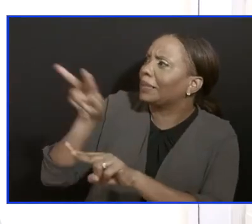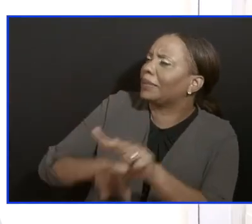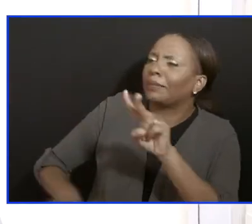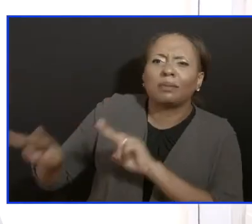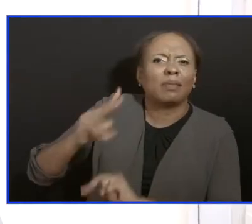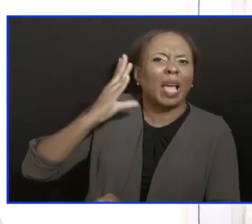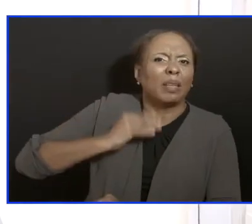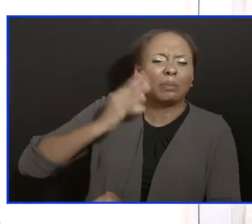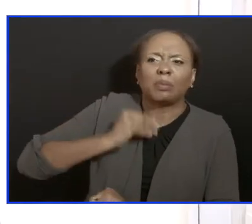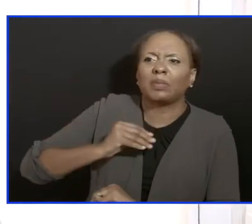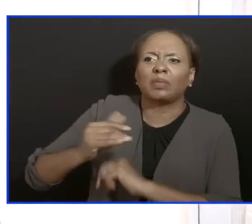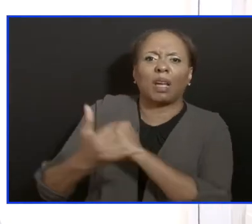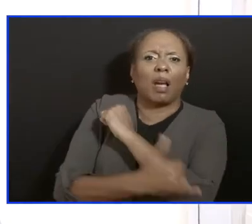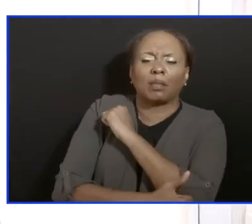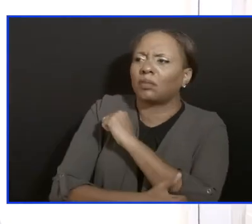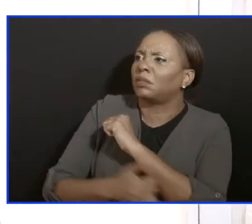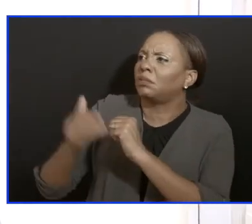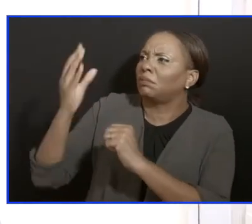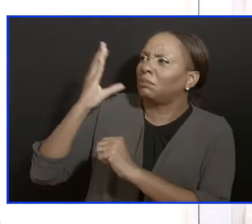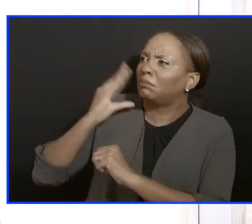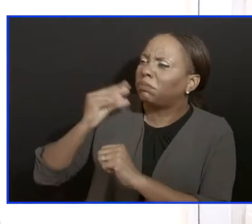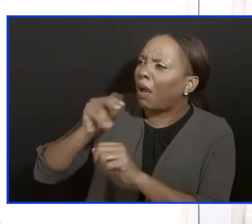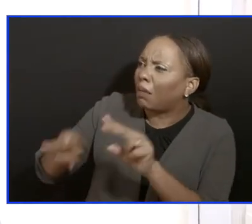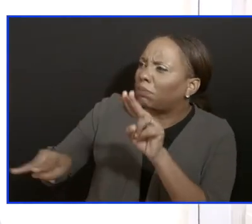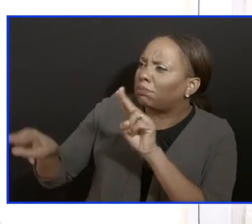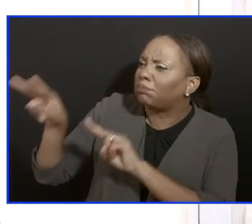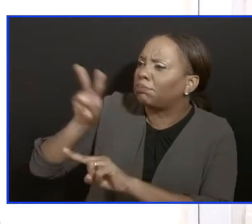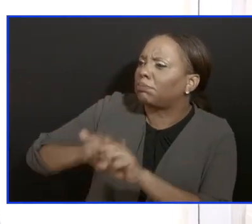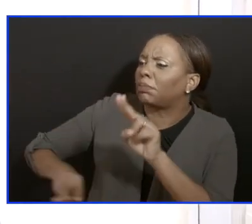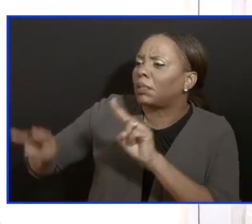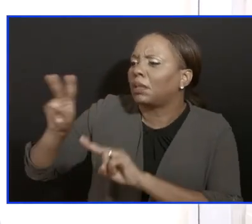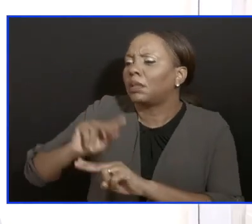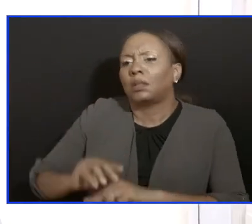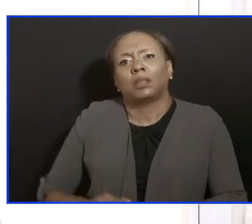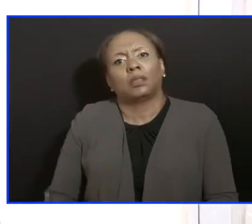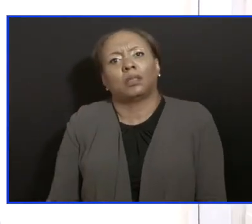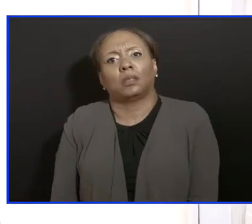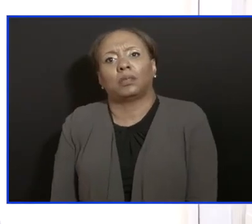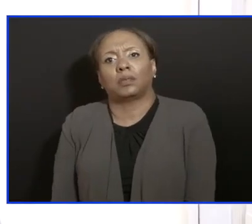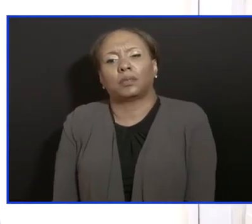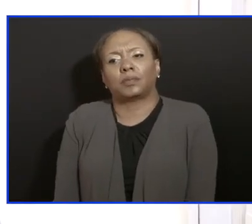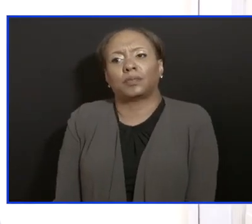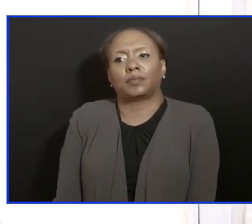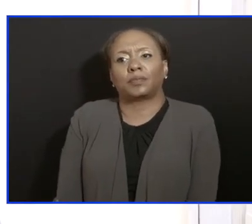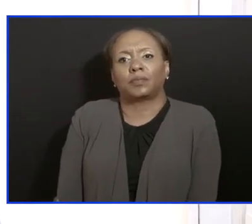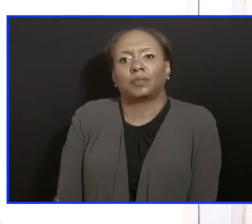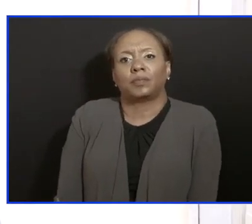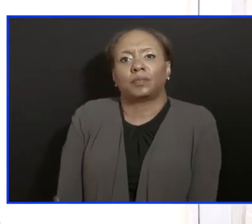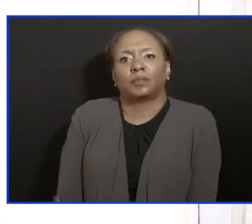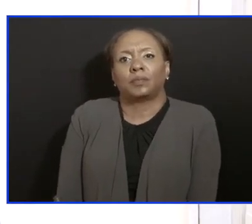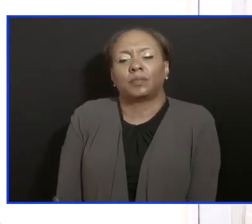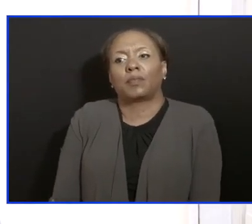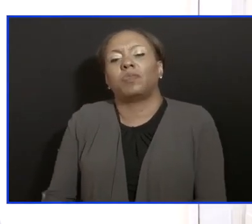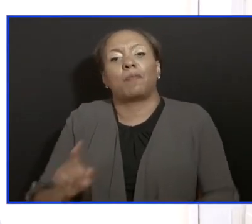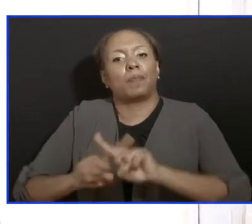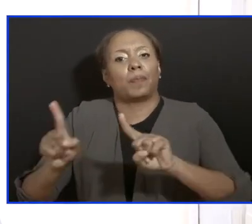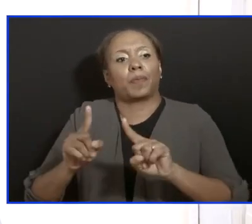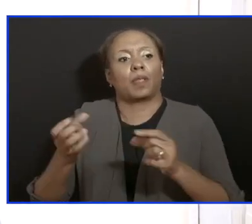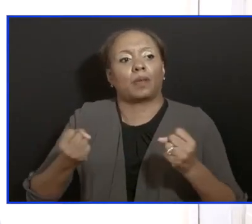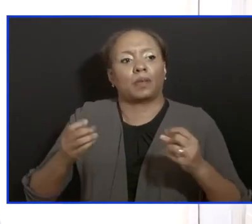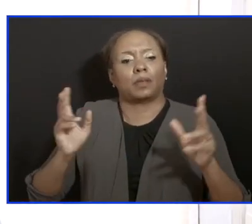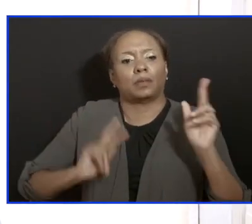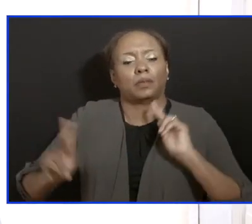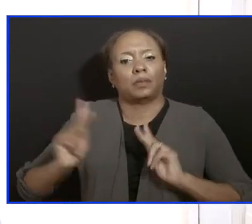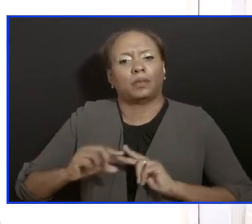fight up. But the one sure thing that we're also seeing from country to country, too, is regrettably something called COVID fatigue and